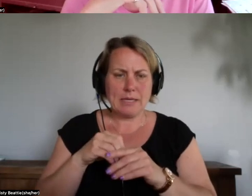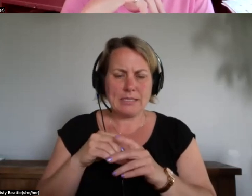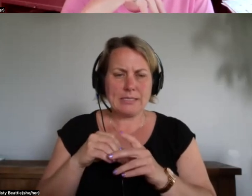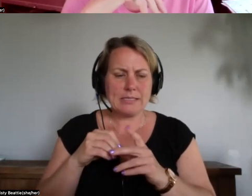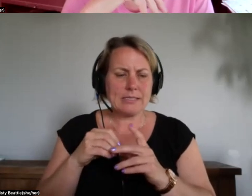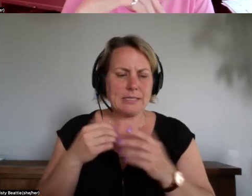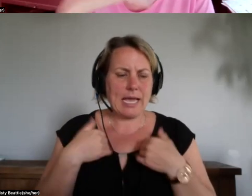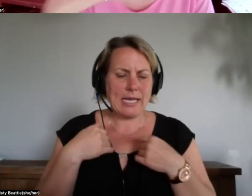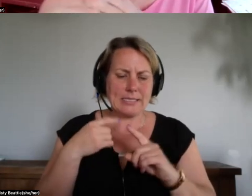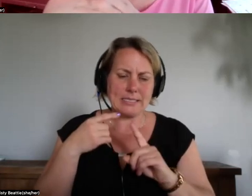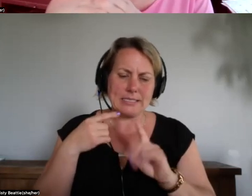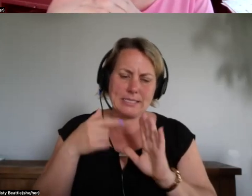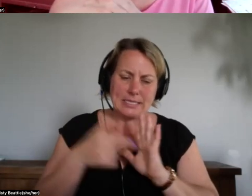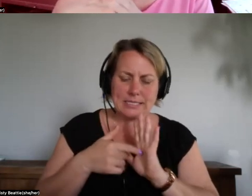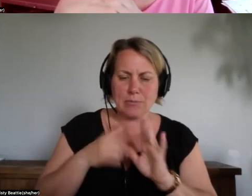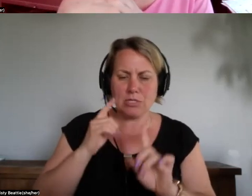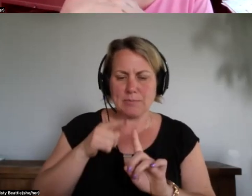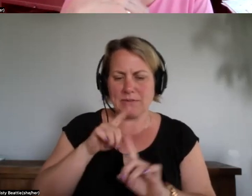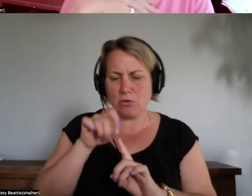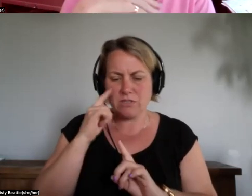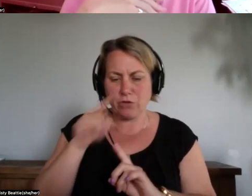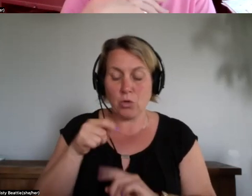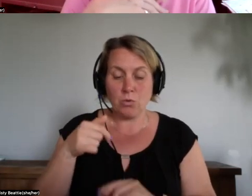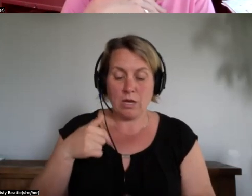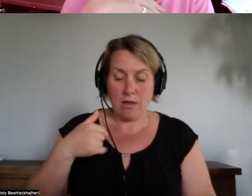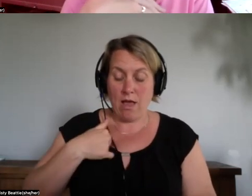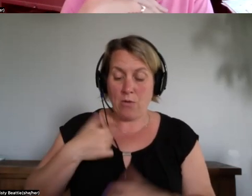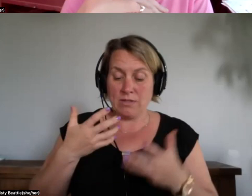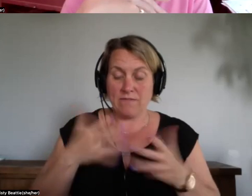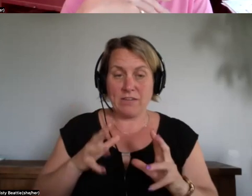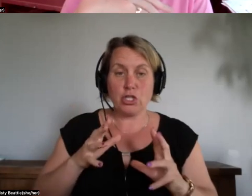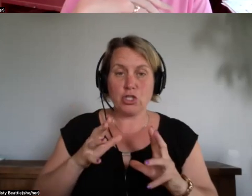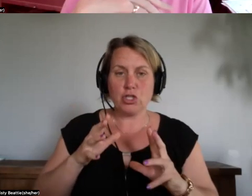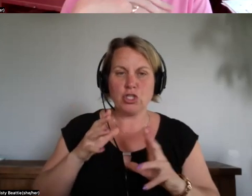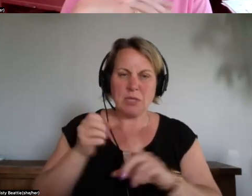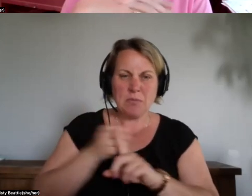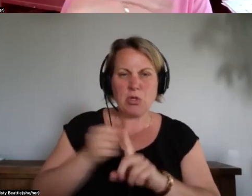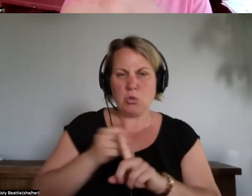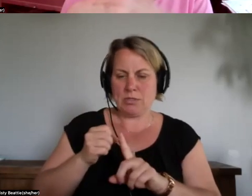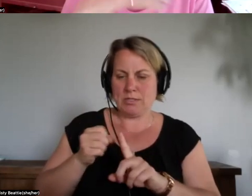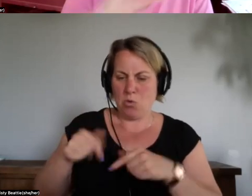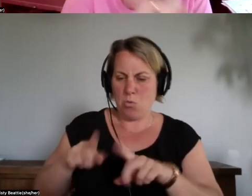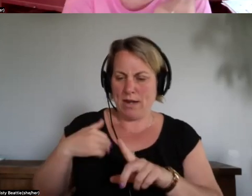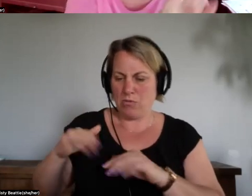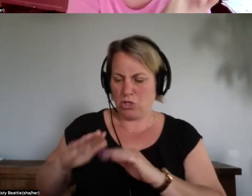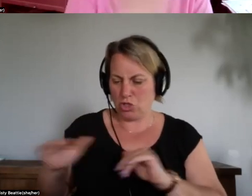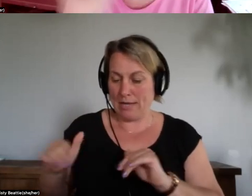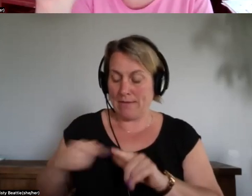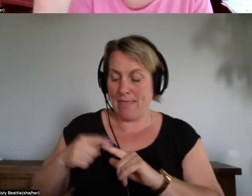i was abused as a child and 13 years later i saw one of my